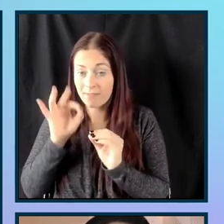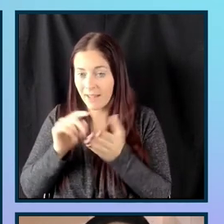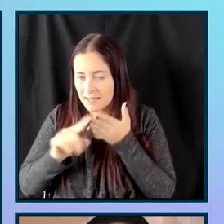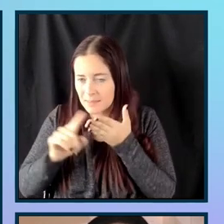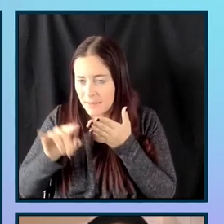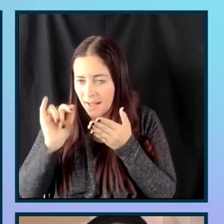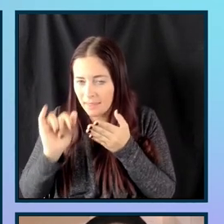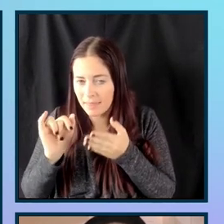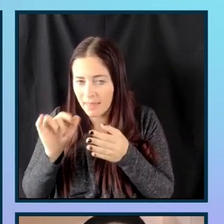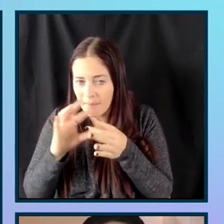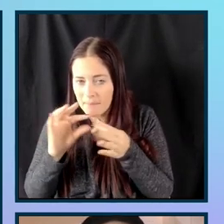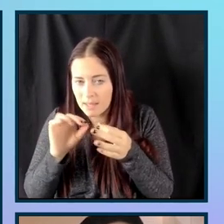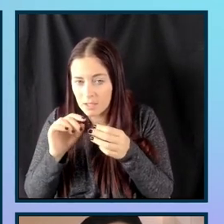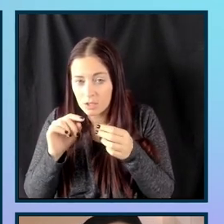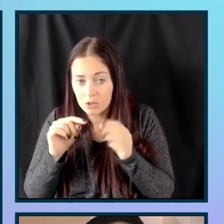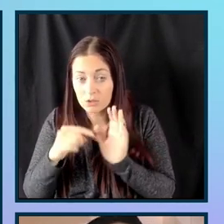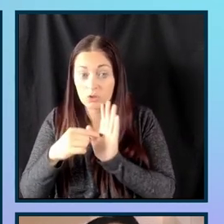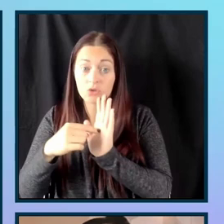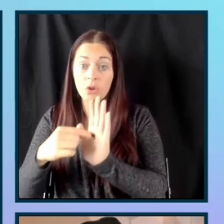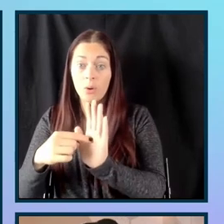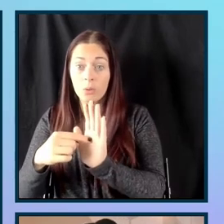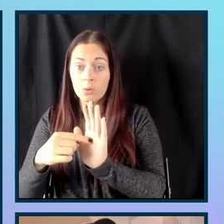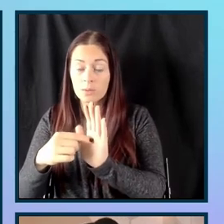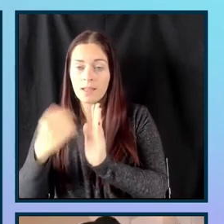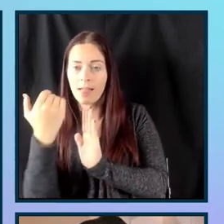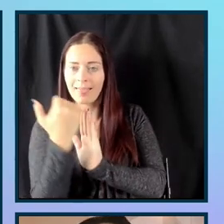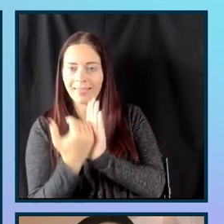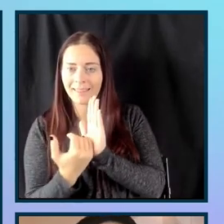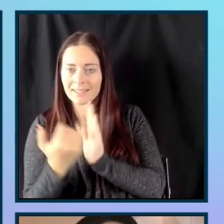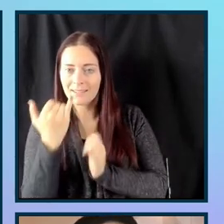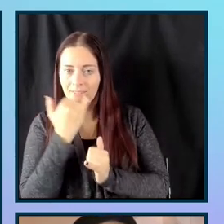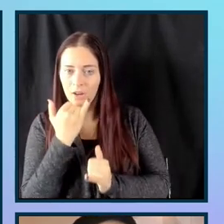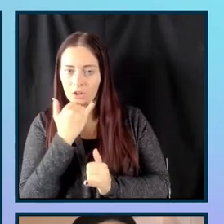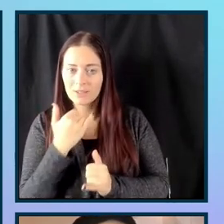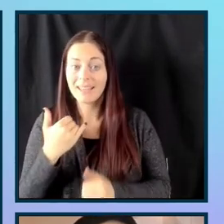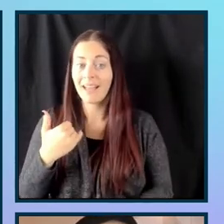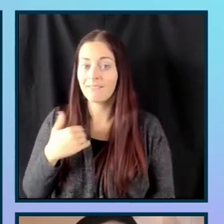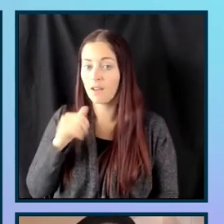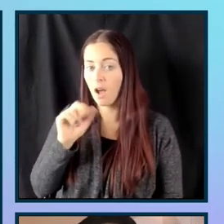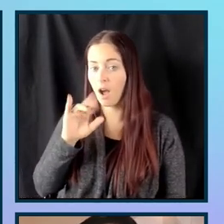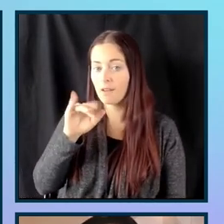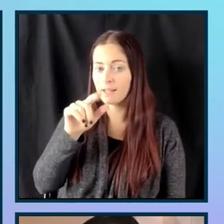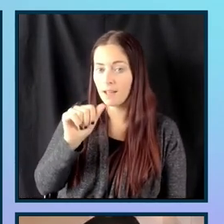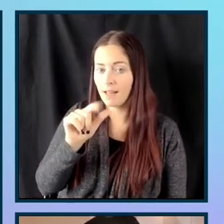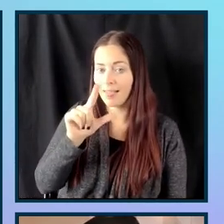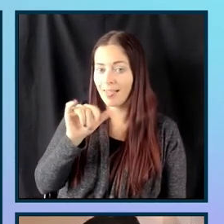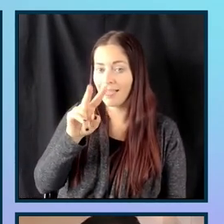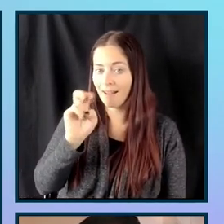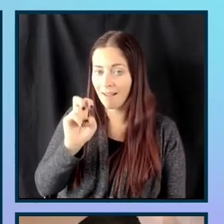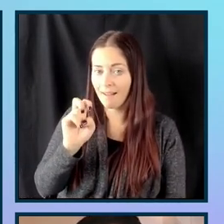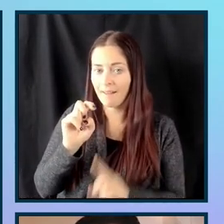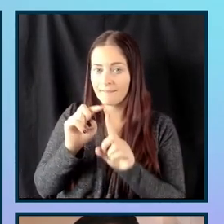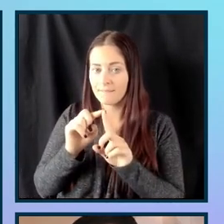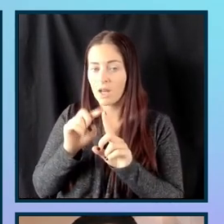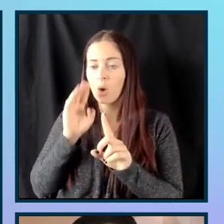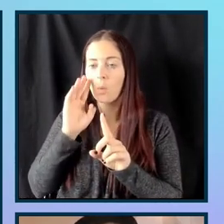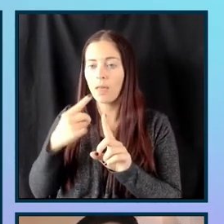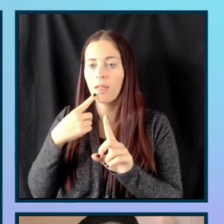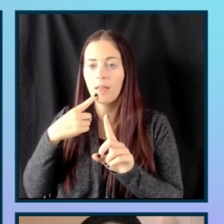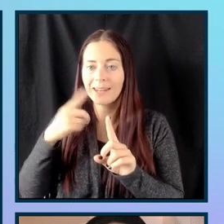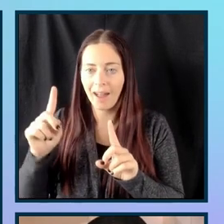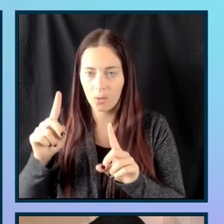I see that it is a list of errors. And then I have an ARIA lifelight which will announce it as soon as I leave that input field.